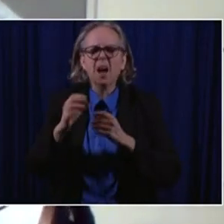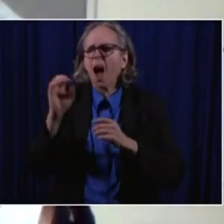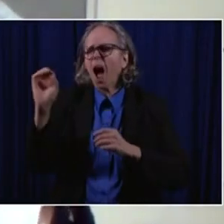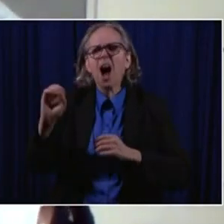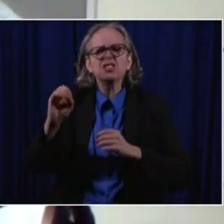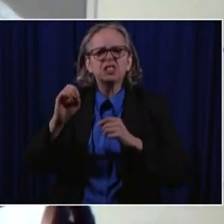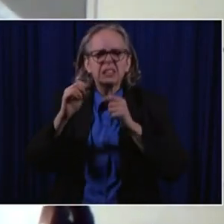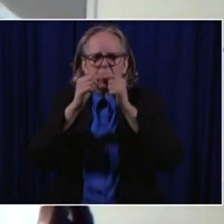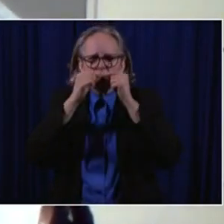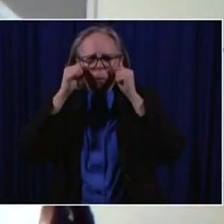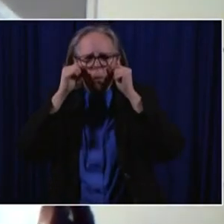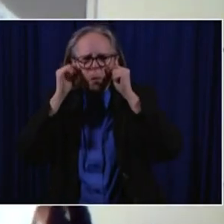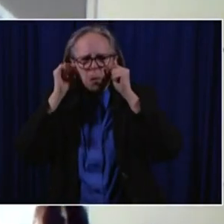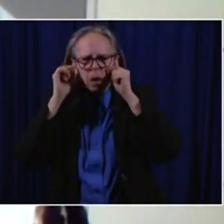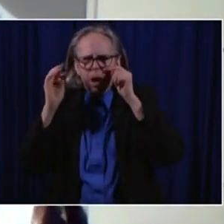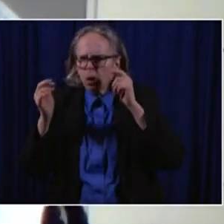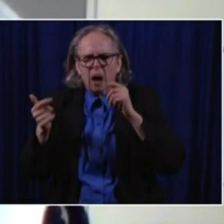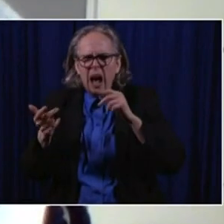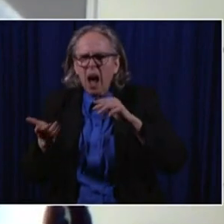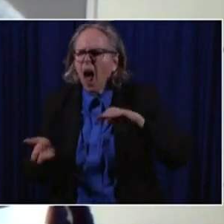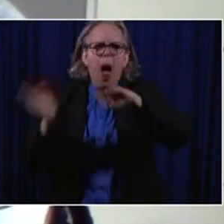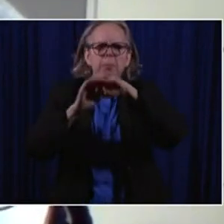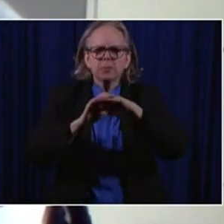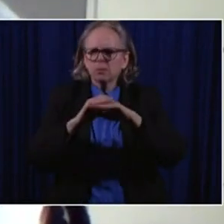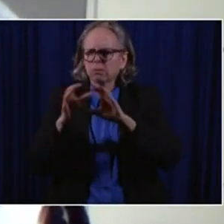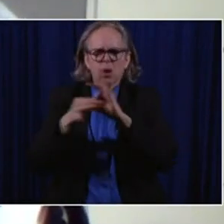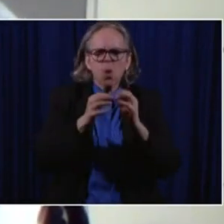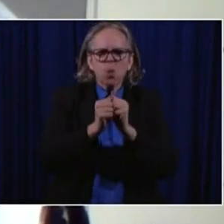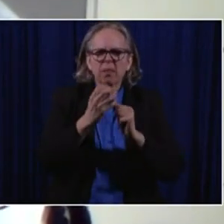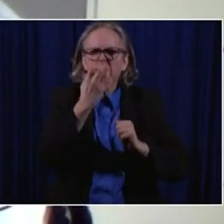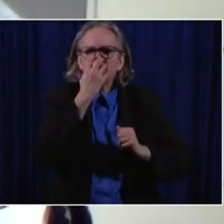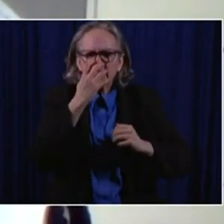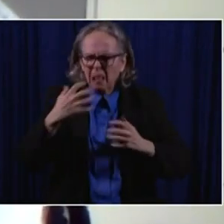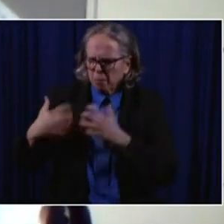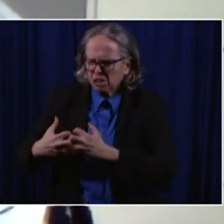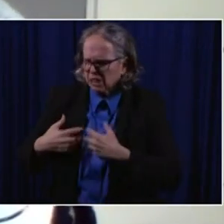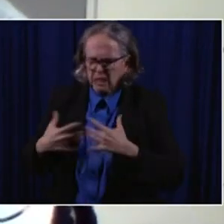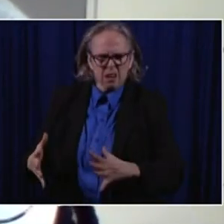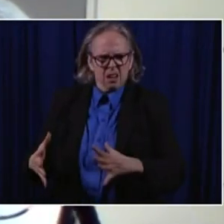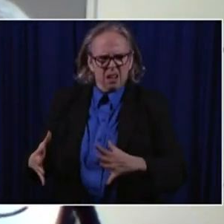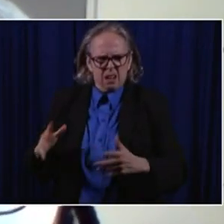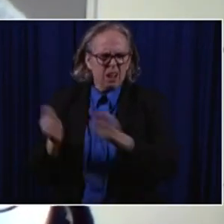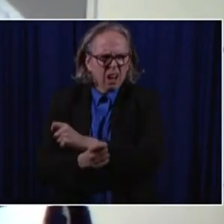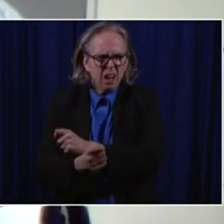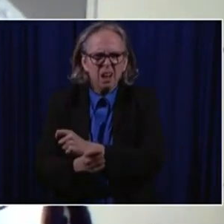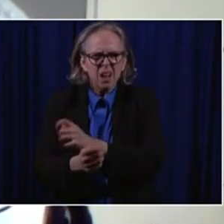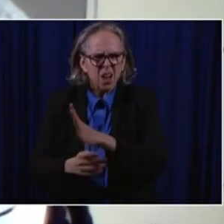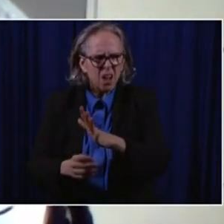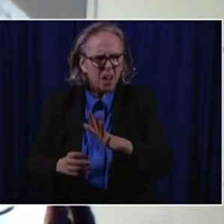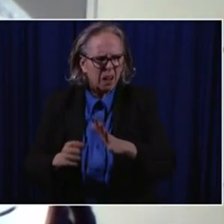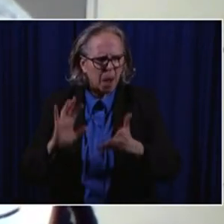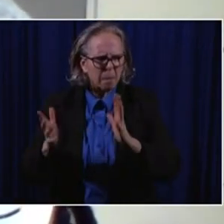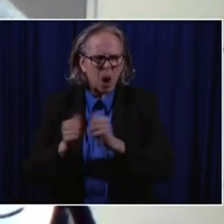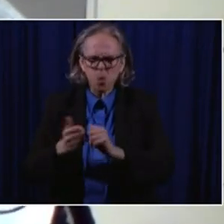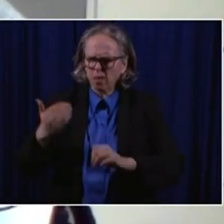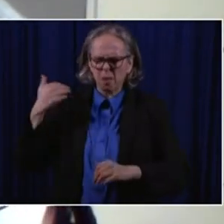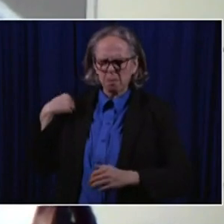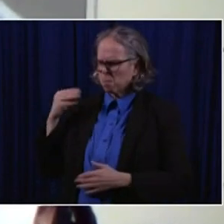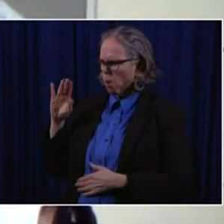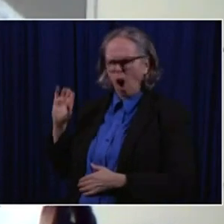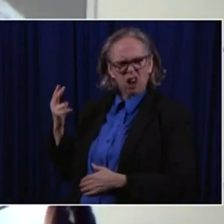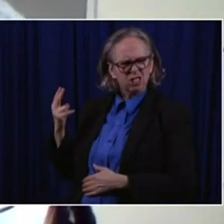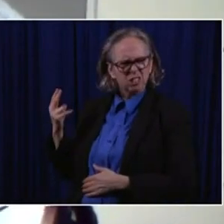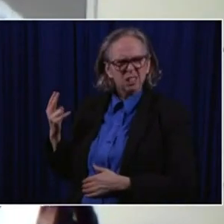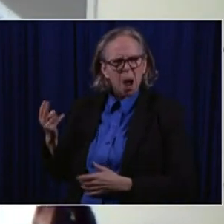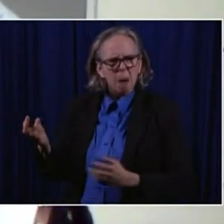this third wave, I feel like, is way more intense than it was, uh, in March and over the summer. Um, oh, we've